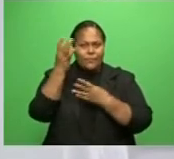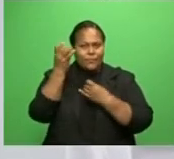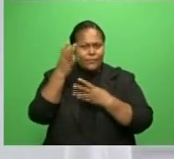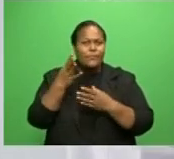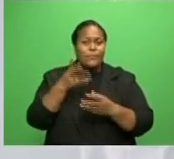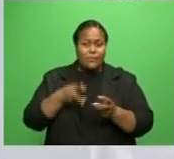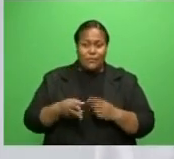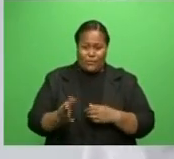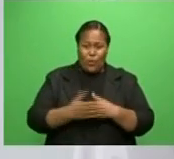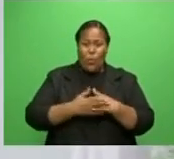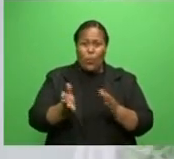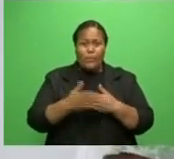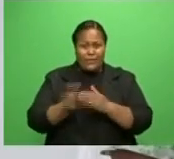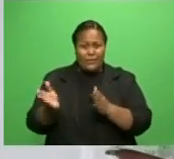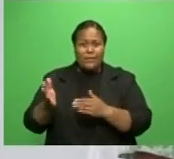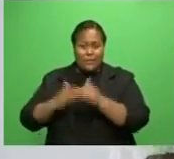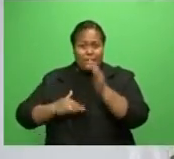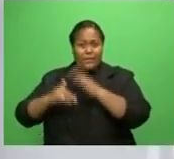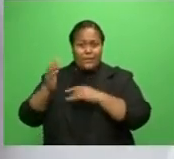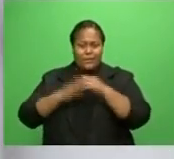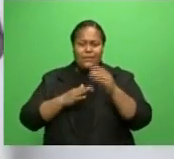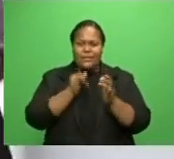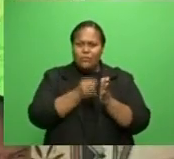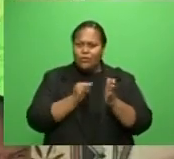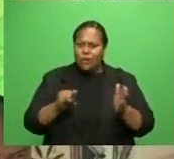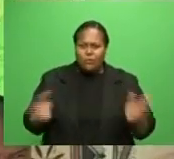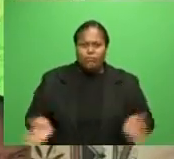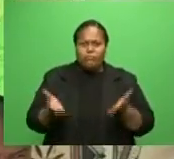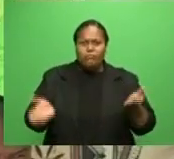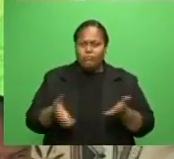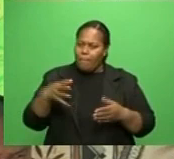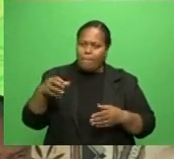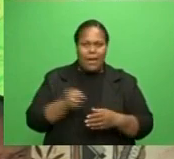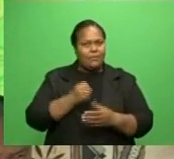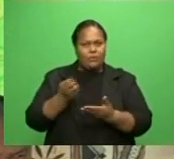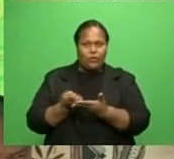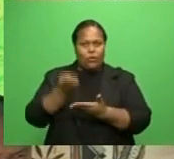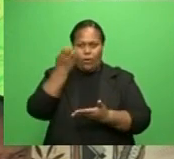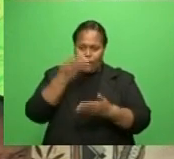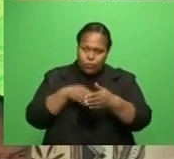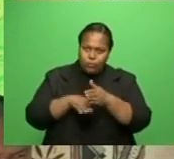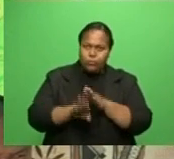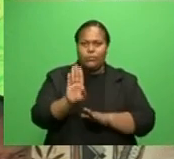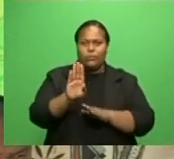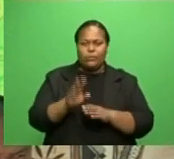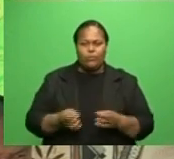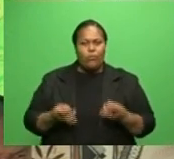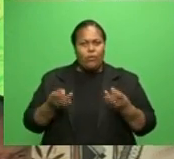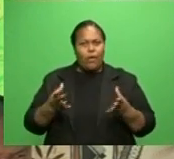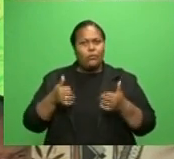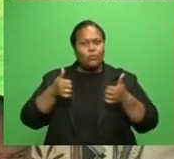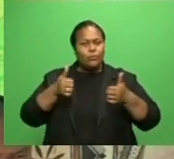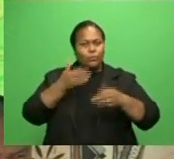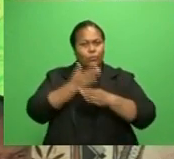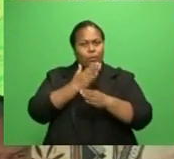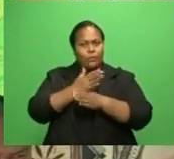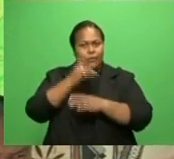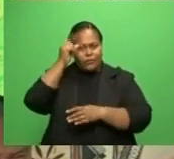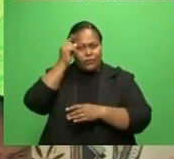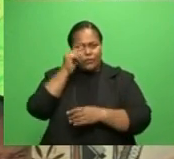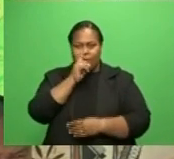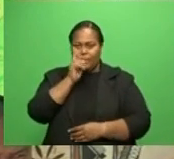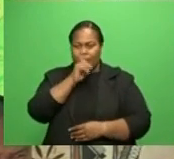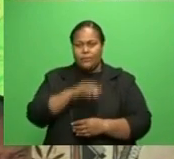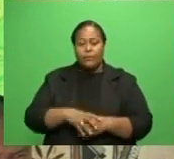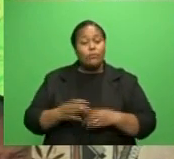infrastructure are critical to stimulate economic growth. They provide good jobs for Fijians. They provide